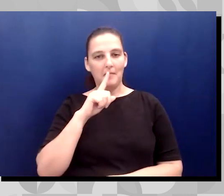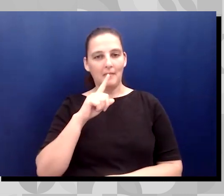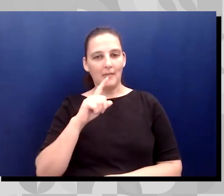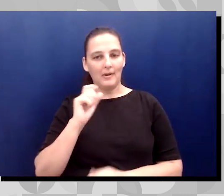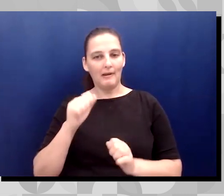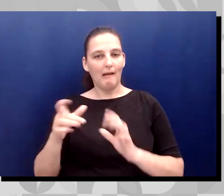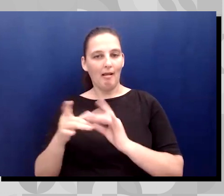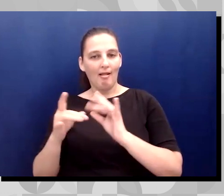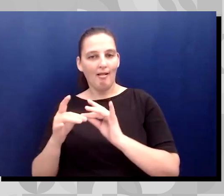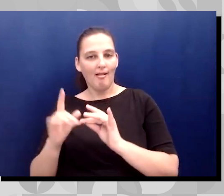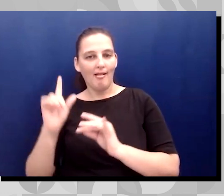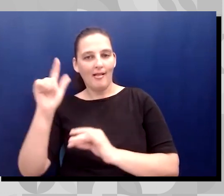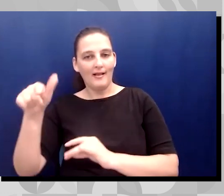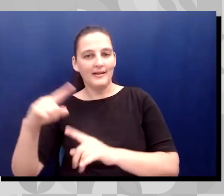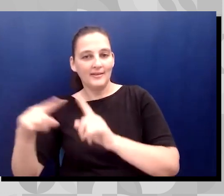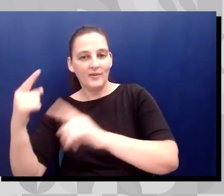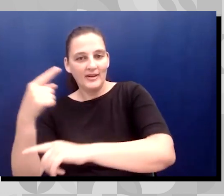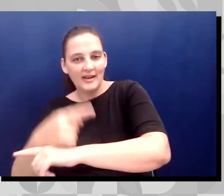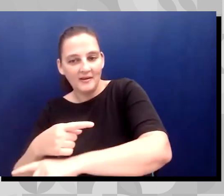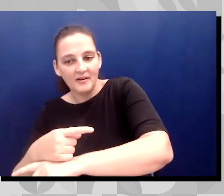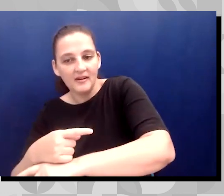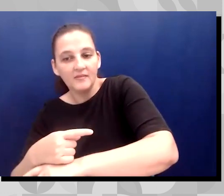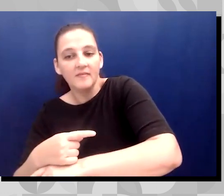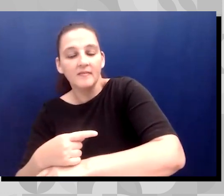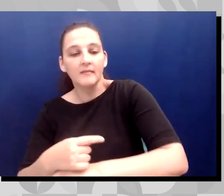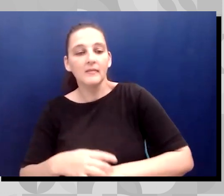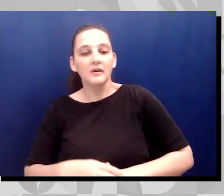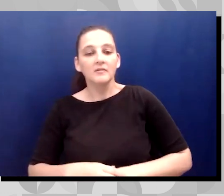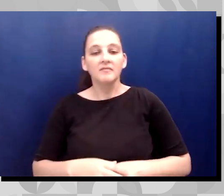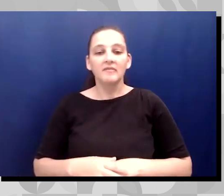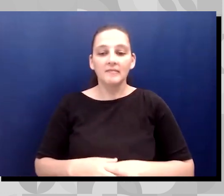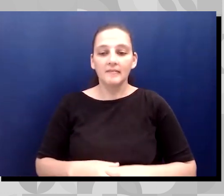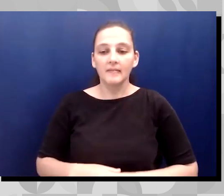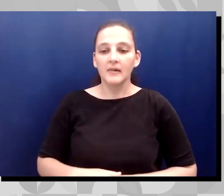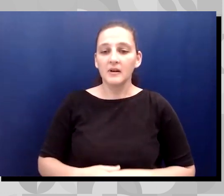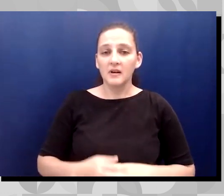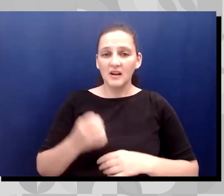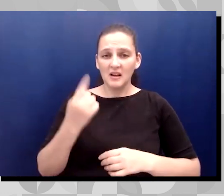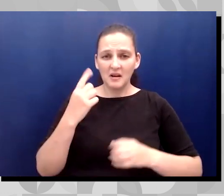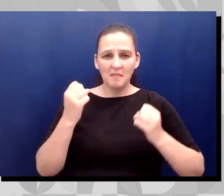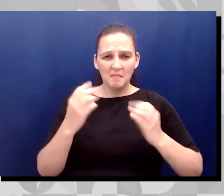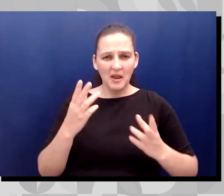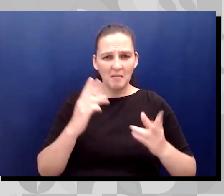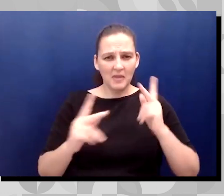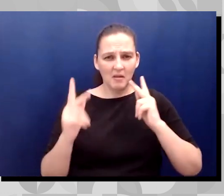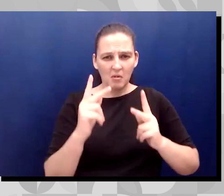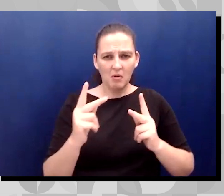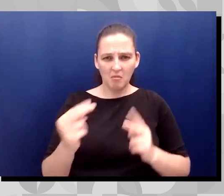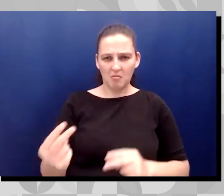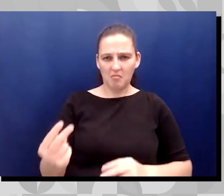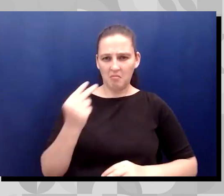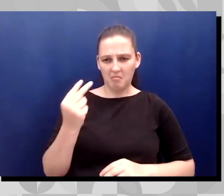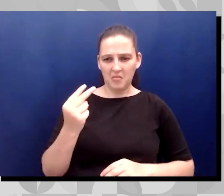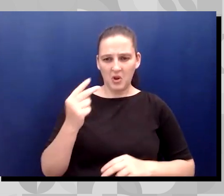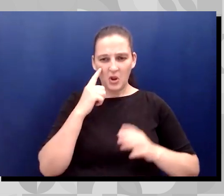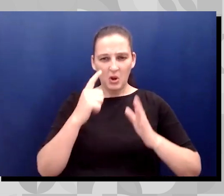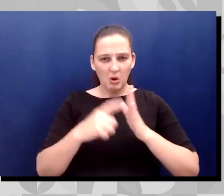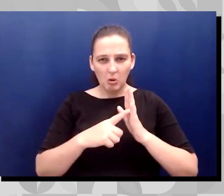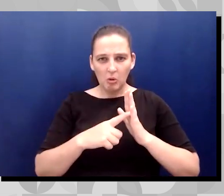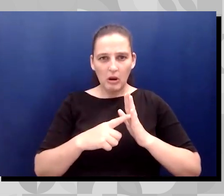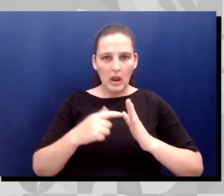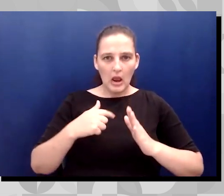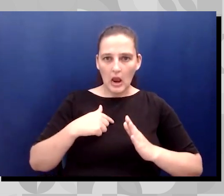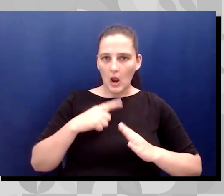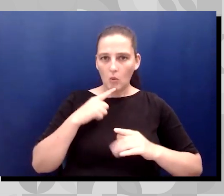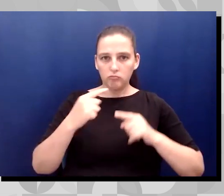in my electric world, struggling to control my uncontrollable